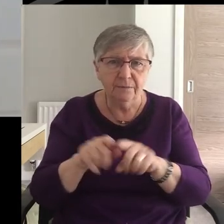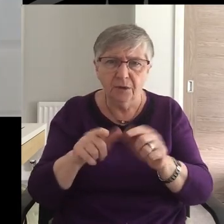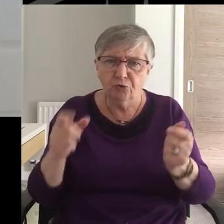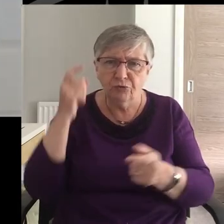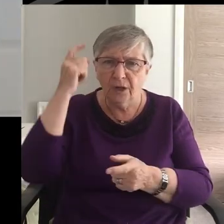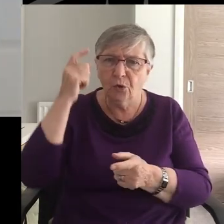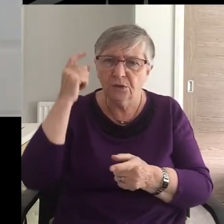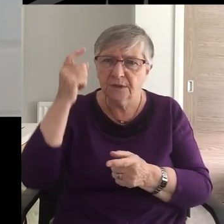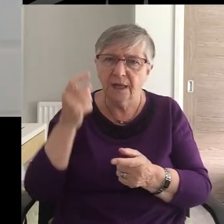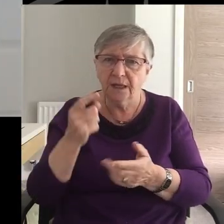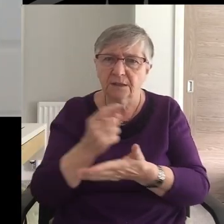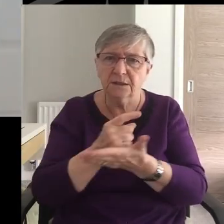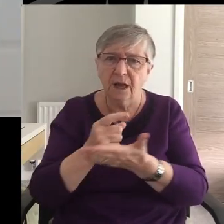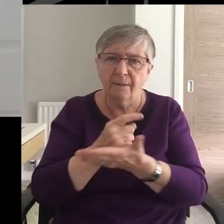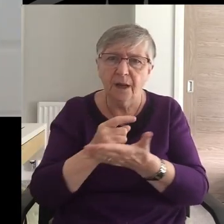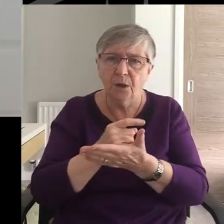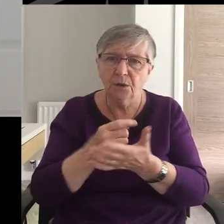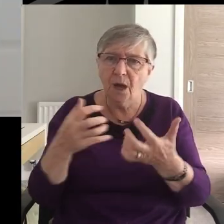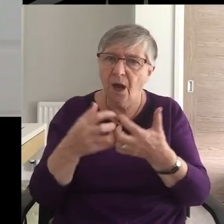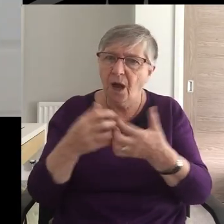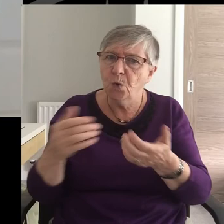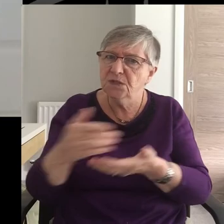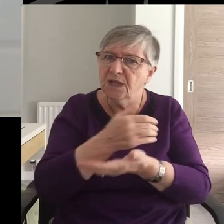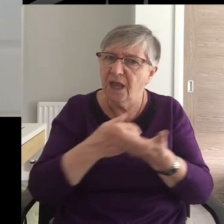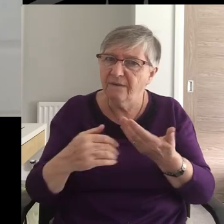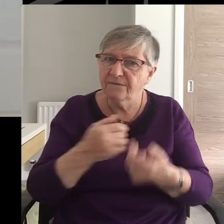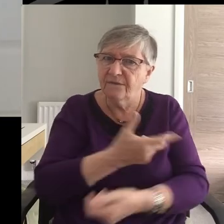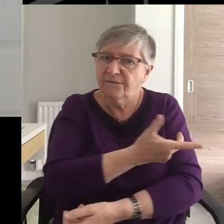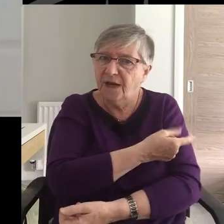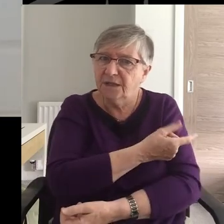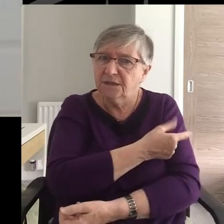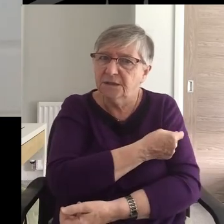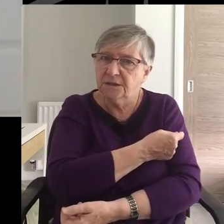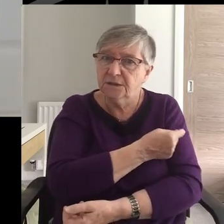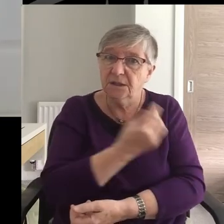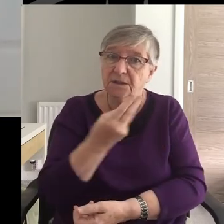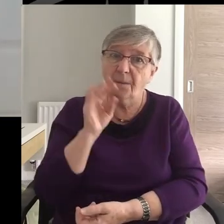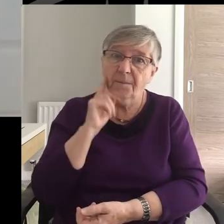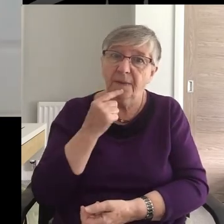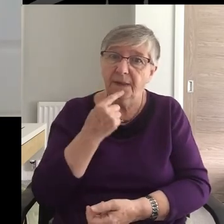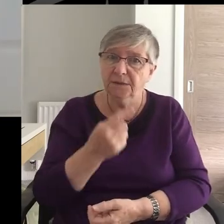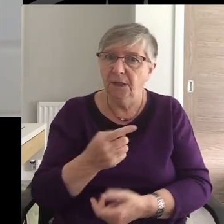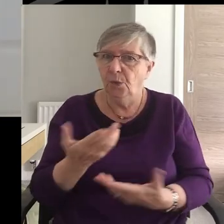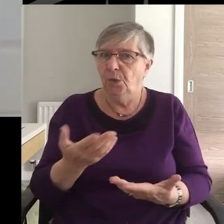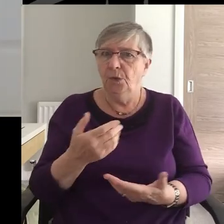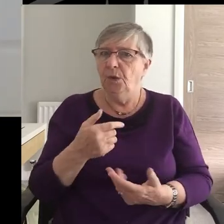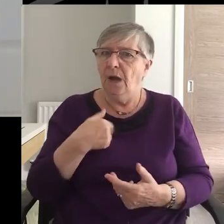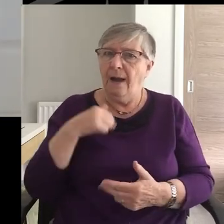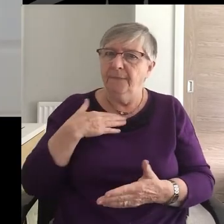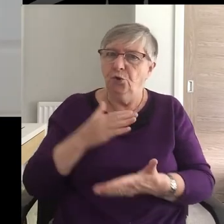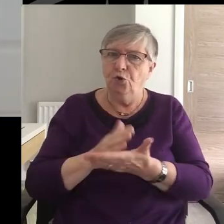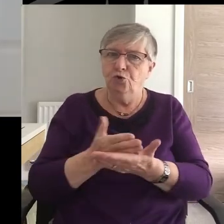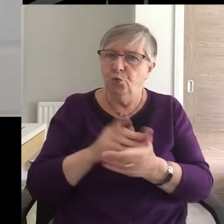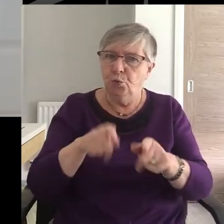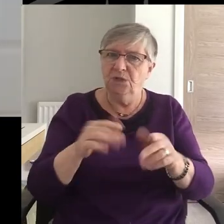Concerns about How safe the vaccines are Some people find that Very difficult